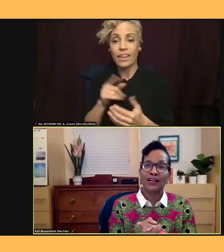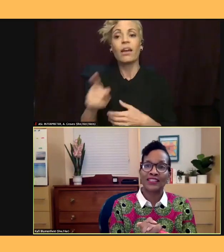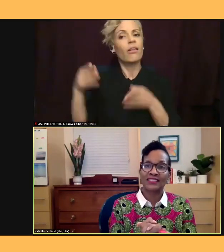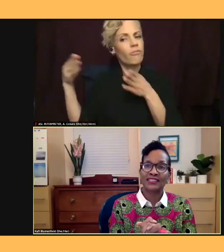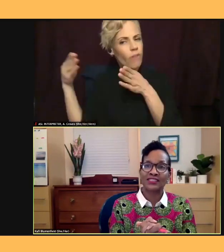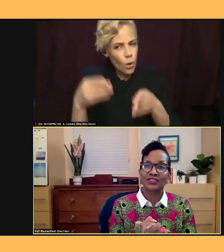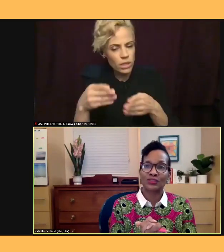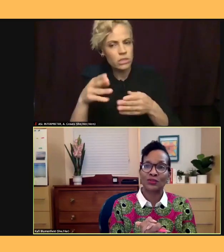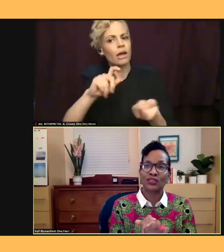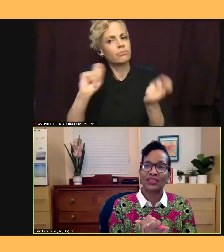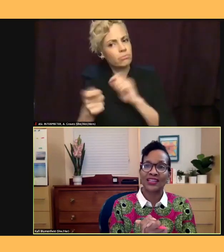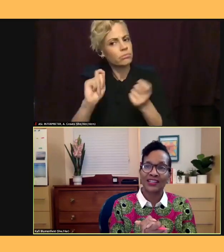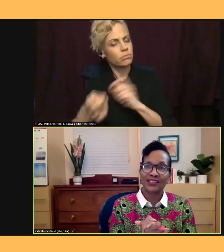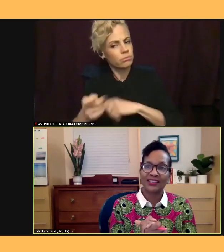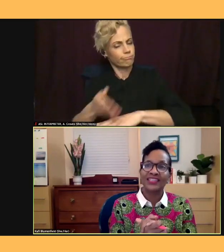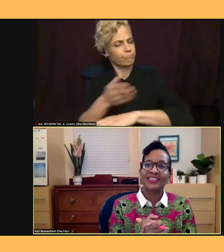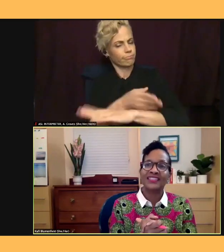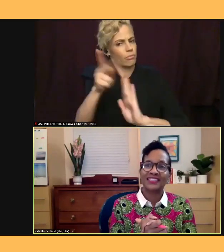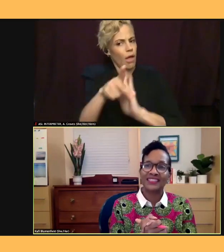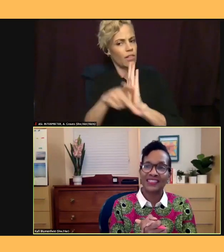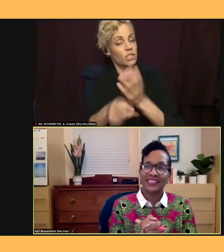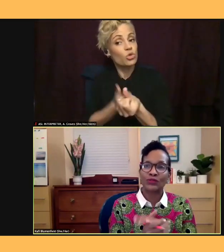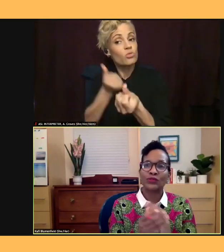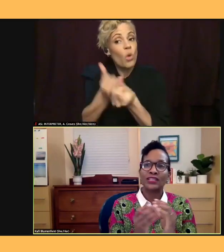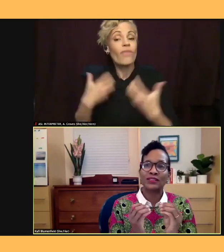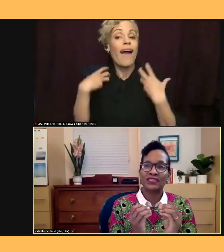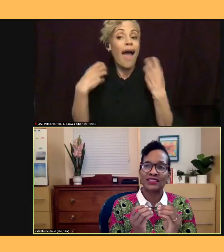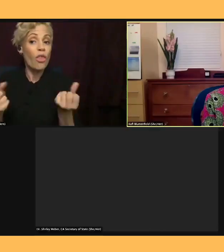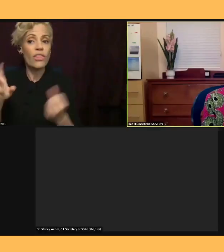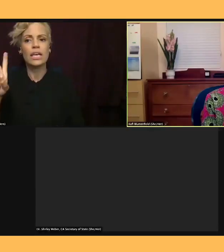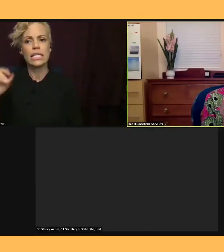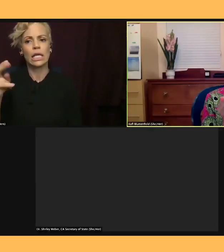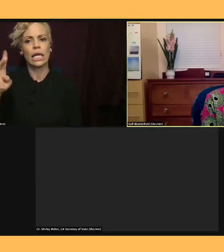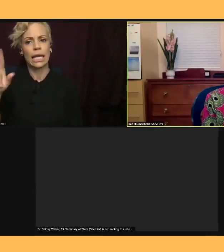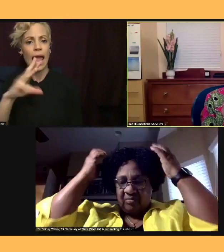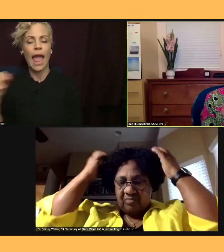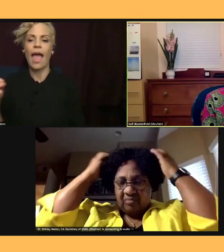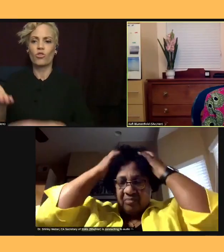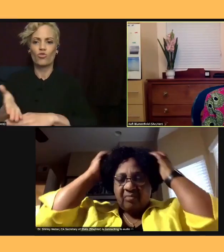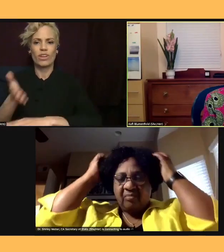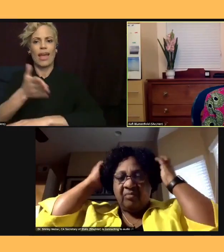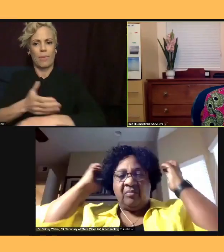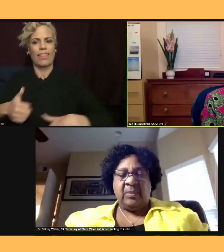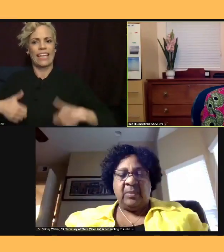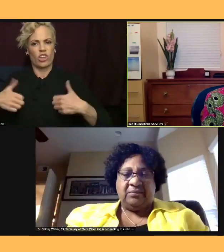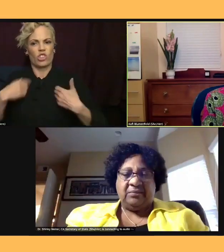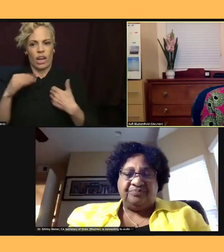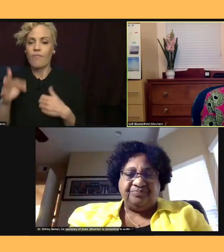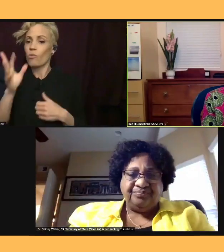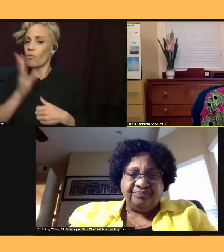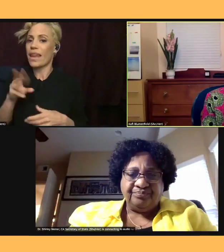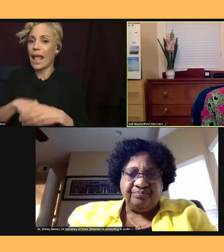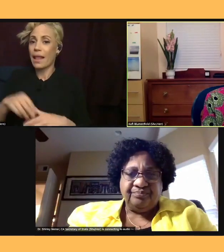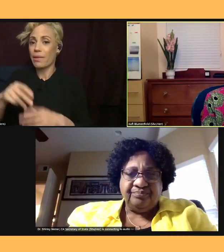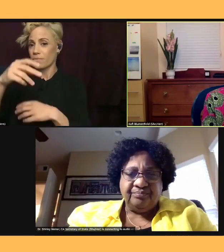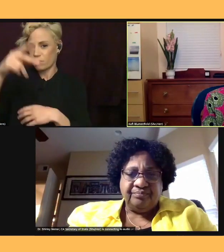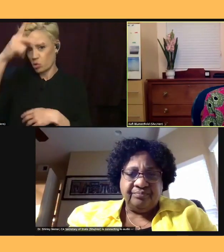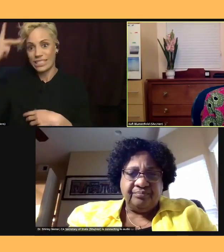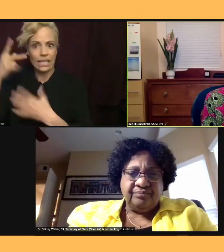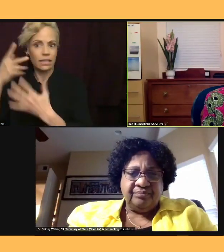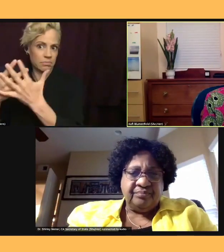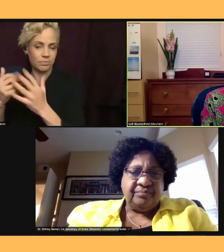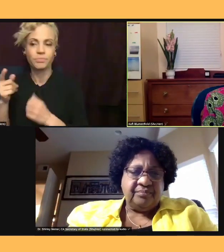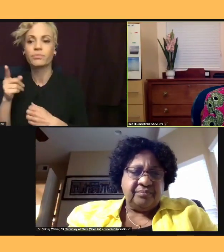support the health, dignity, and rehabilitation, and of women in prison. The Assemblymember is also committed to